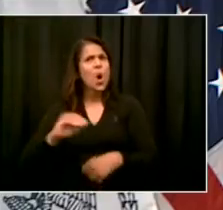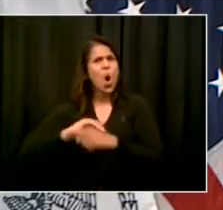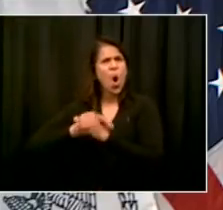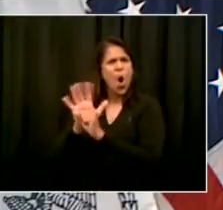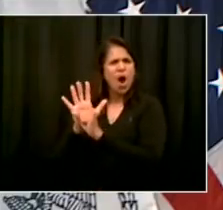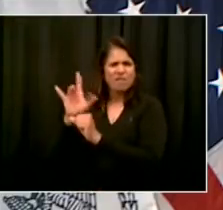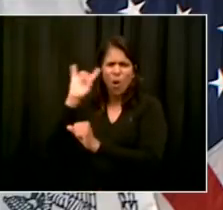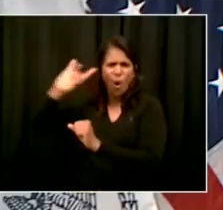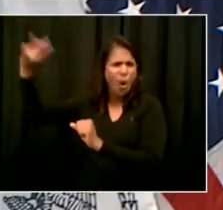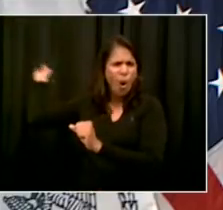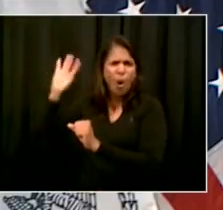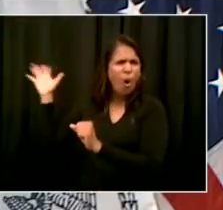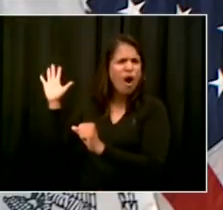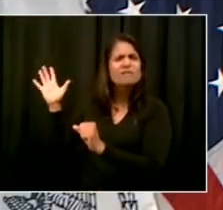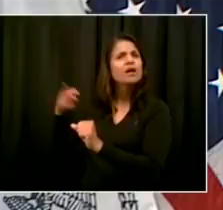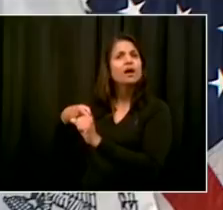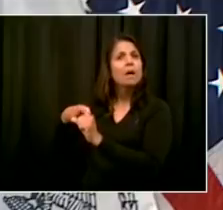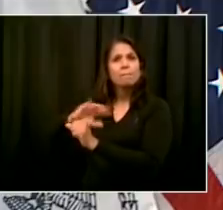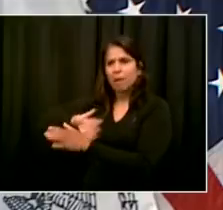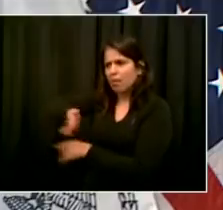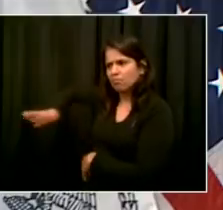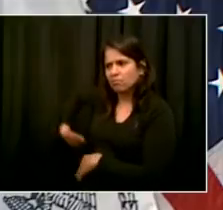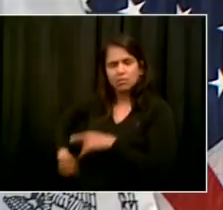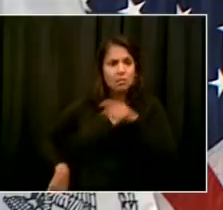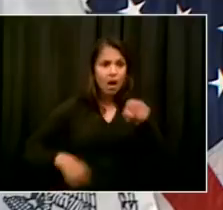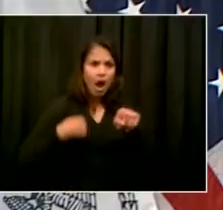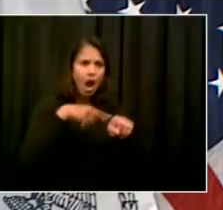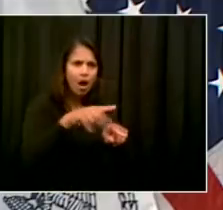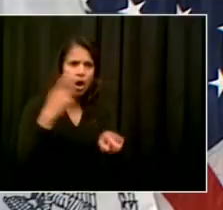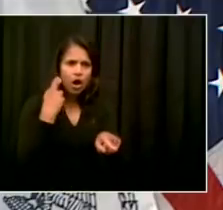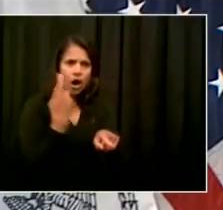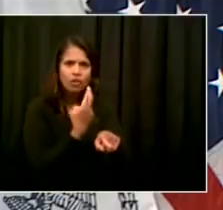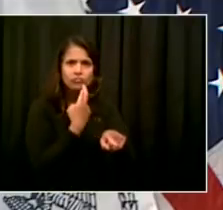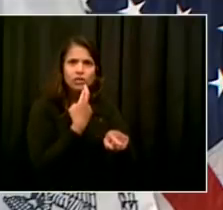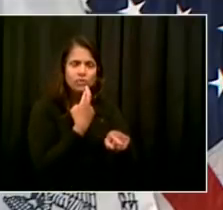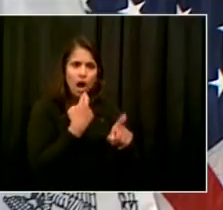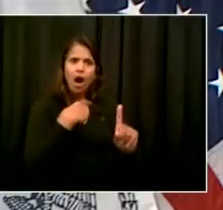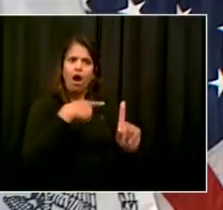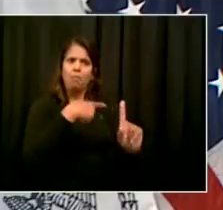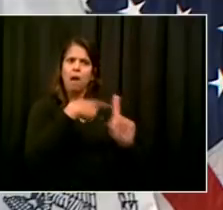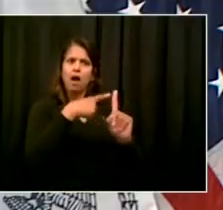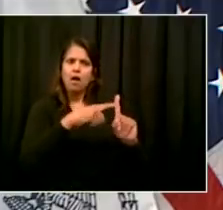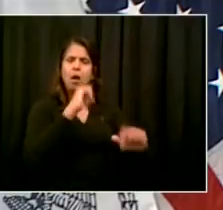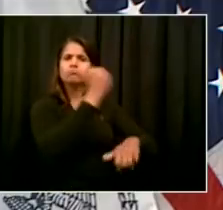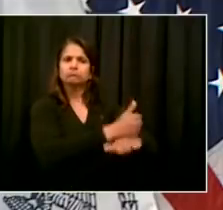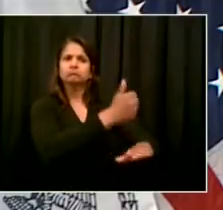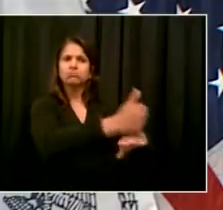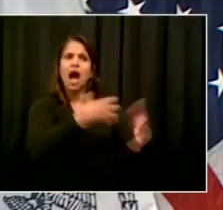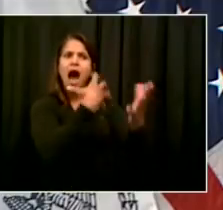of adversity. So I think this has been a great victory for New York City, and we should continue it going forward.